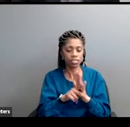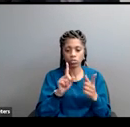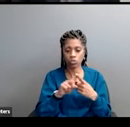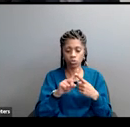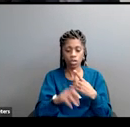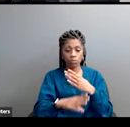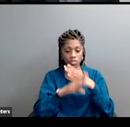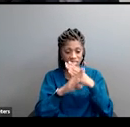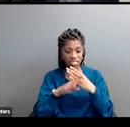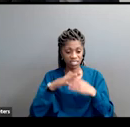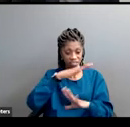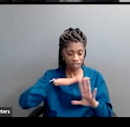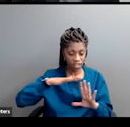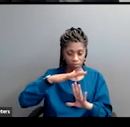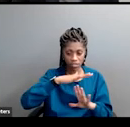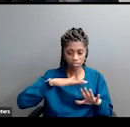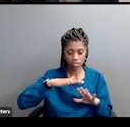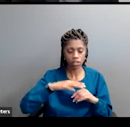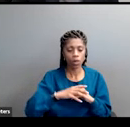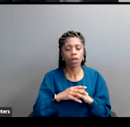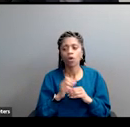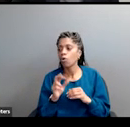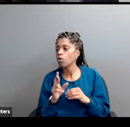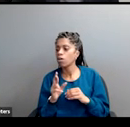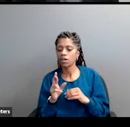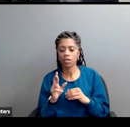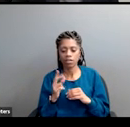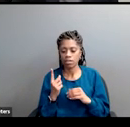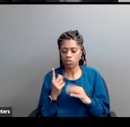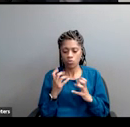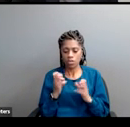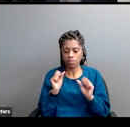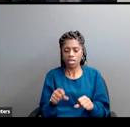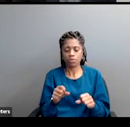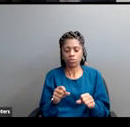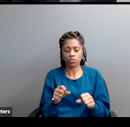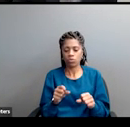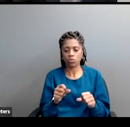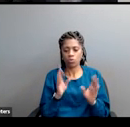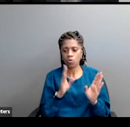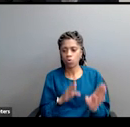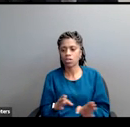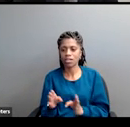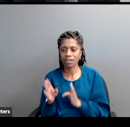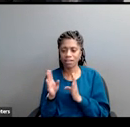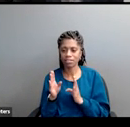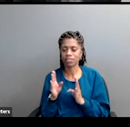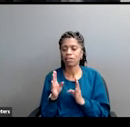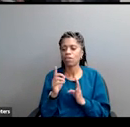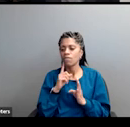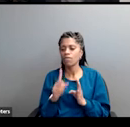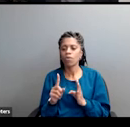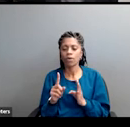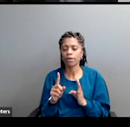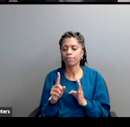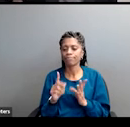policies that promote and enhance the power of labor to organize and bargain collectively. Say you want any of those things that